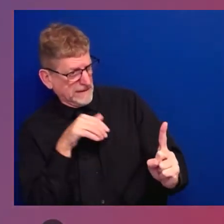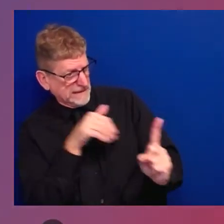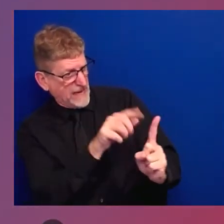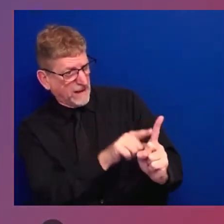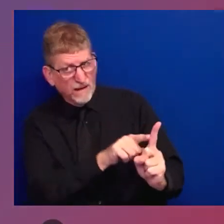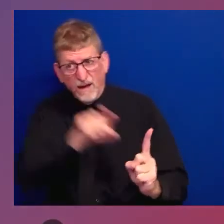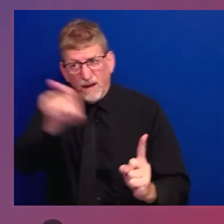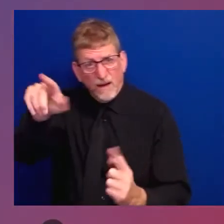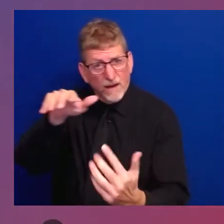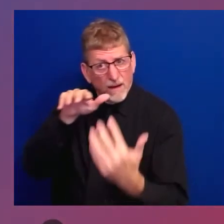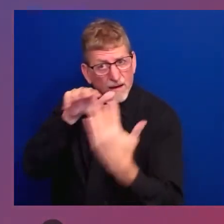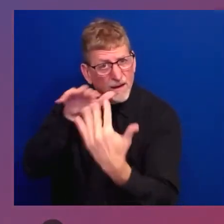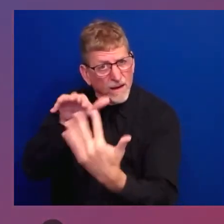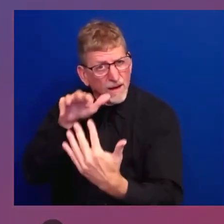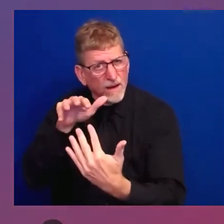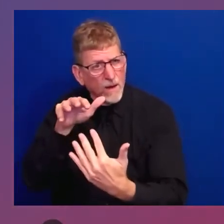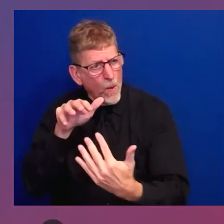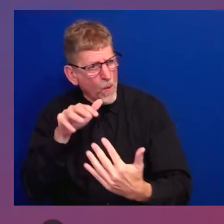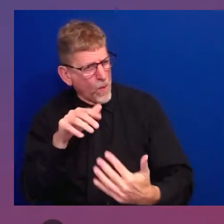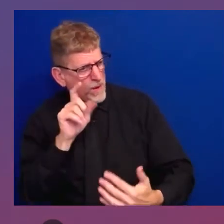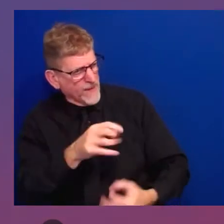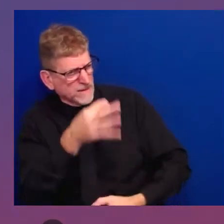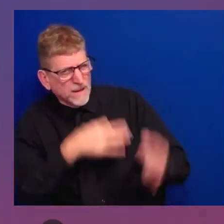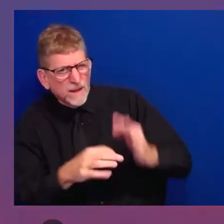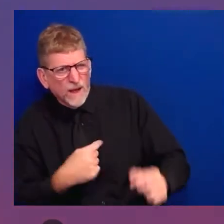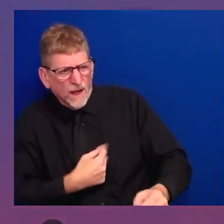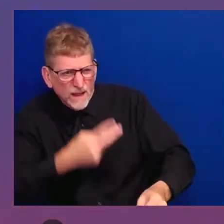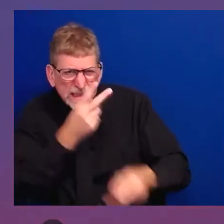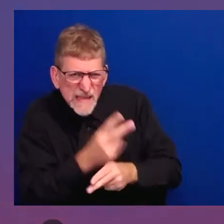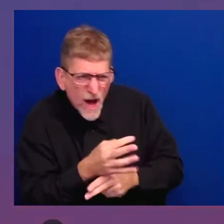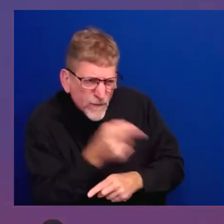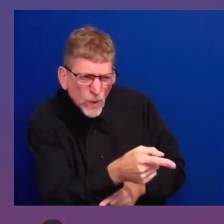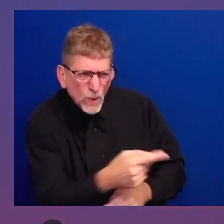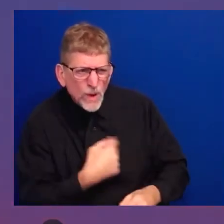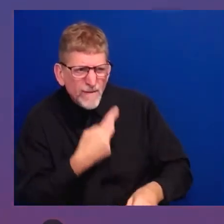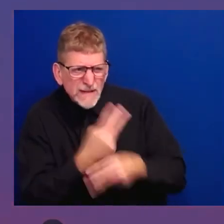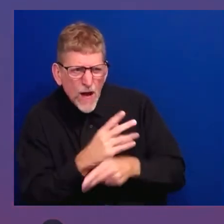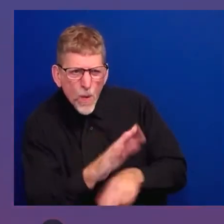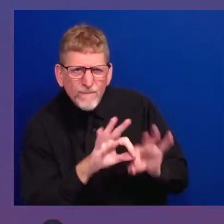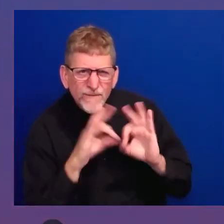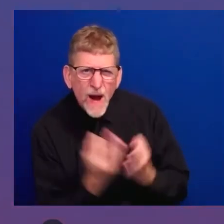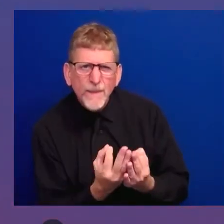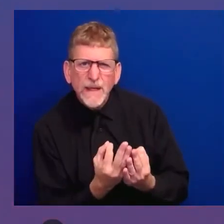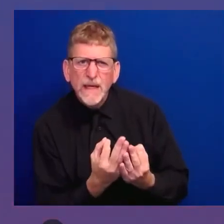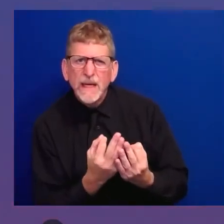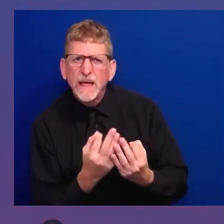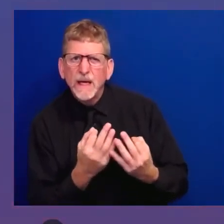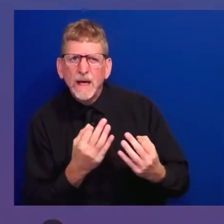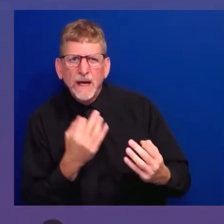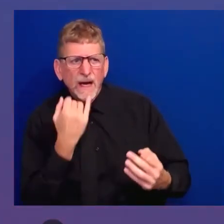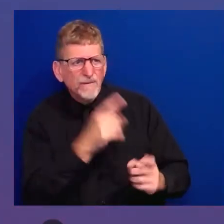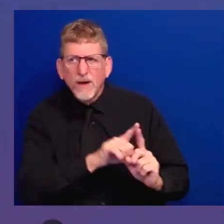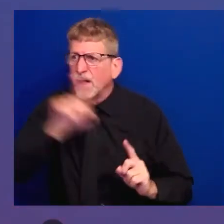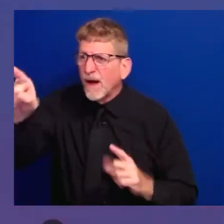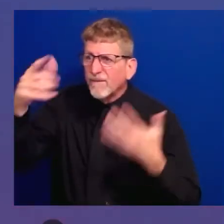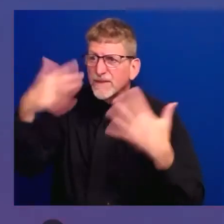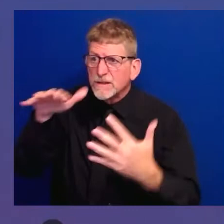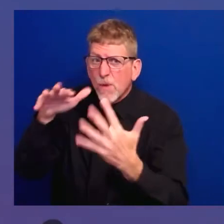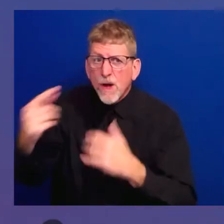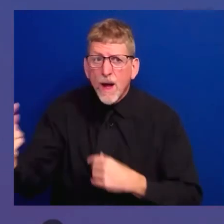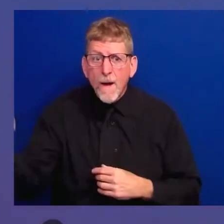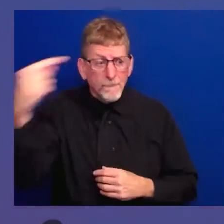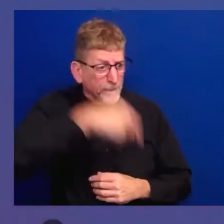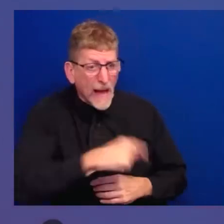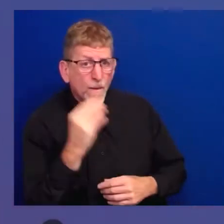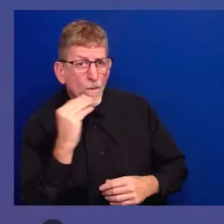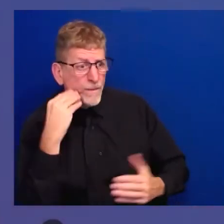home. Only a small percentage, as I said, deserve and can claim the title of veteran. More than 1.4